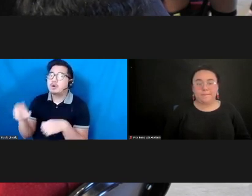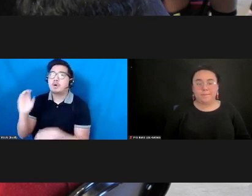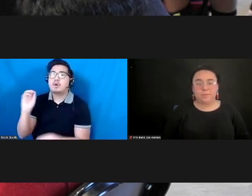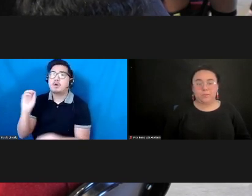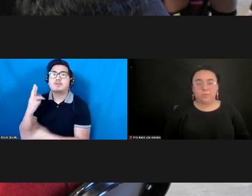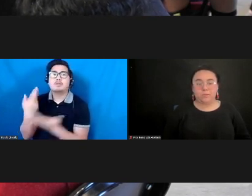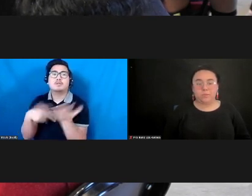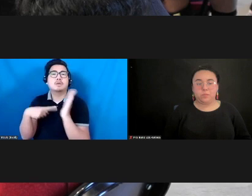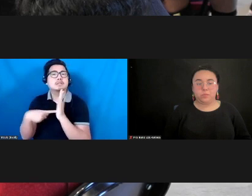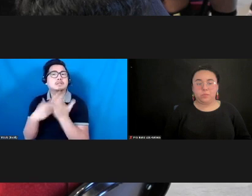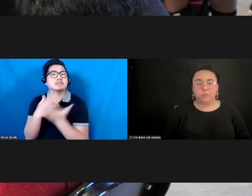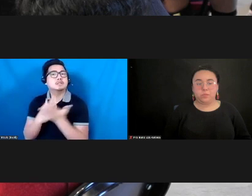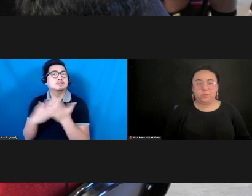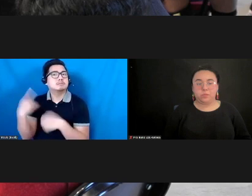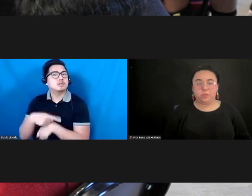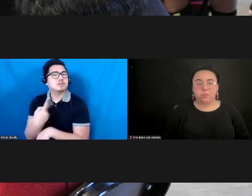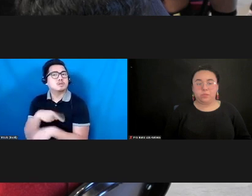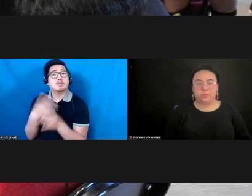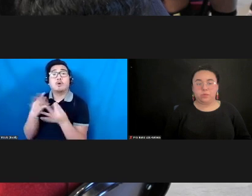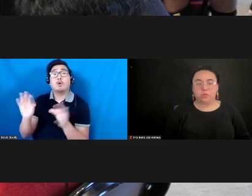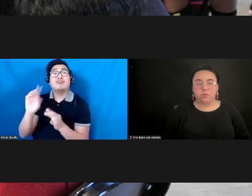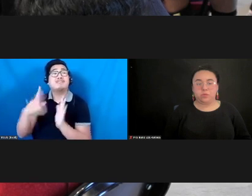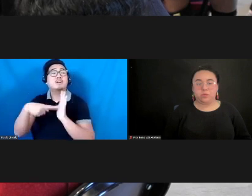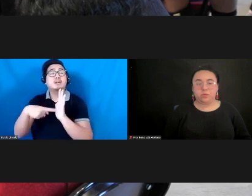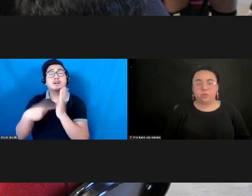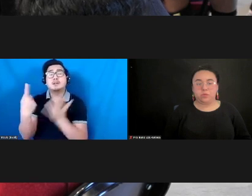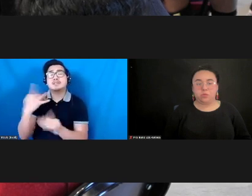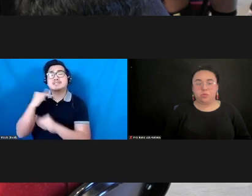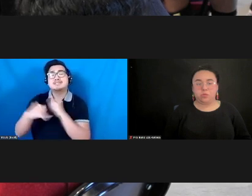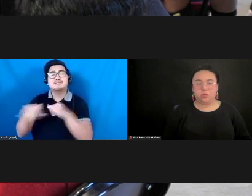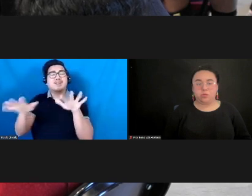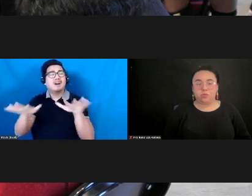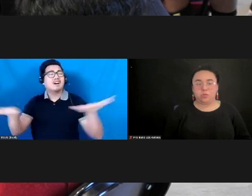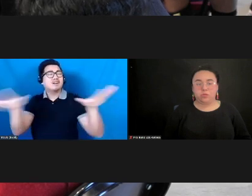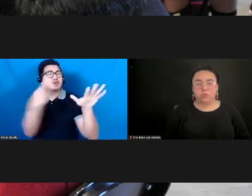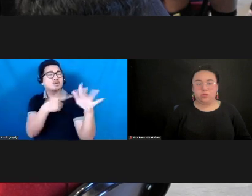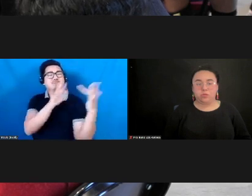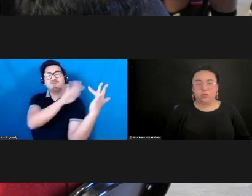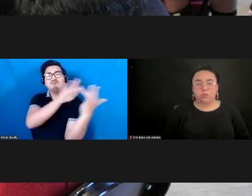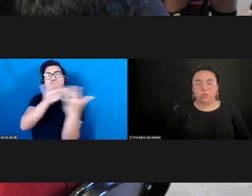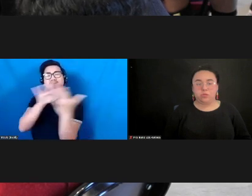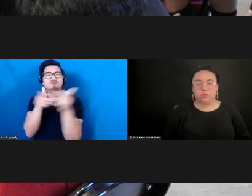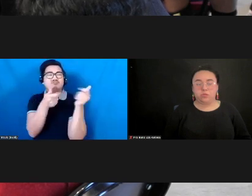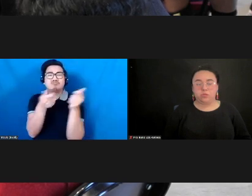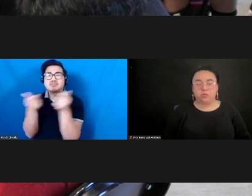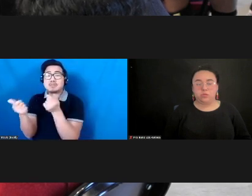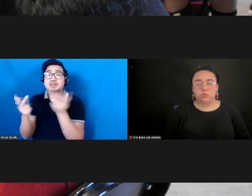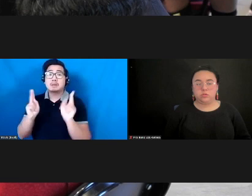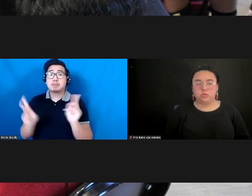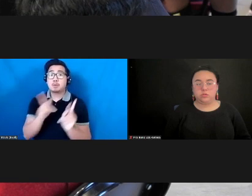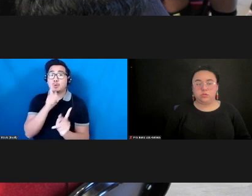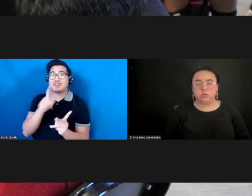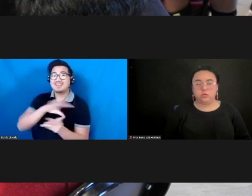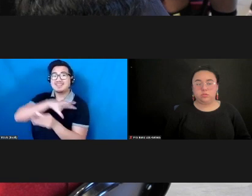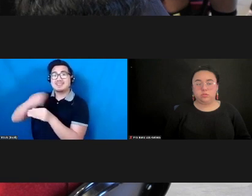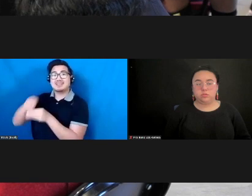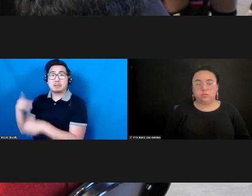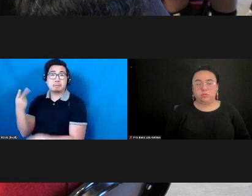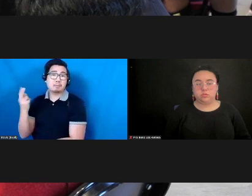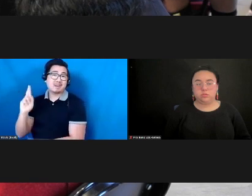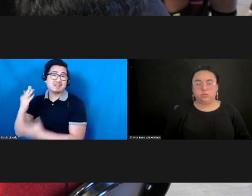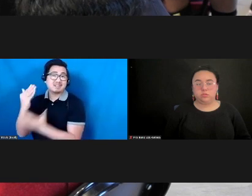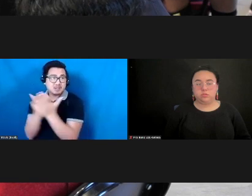outreach or international outreach to place, you know, people that aren't going to be on the normal PR media list, you know.